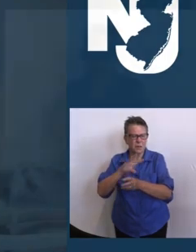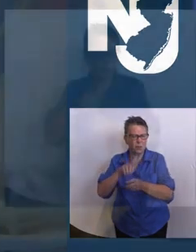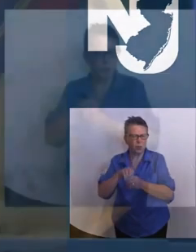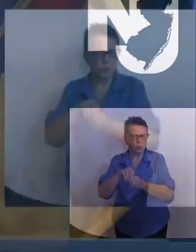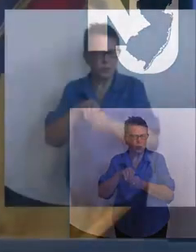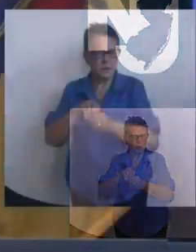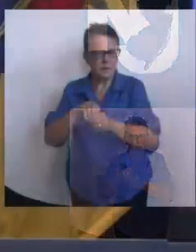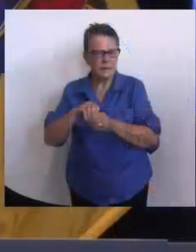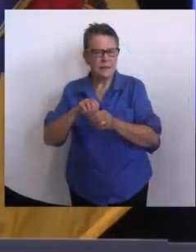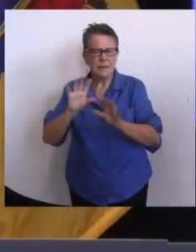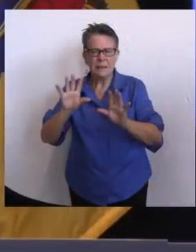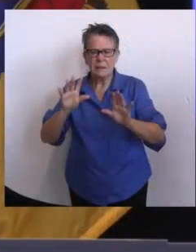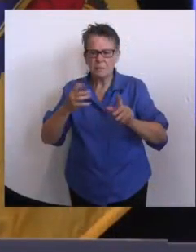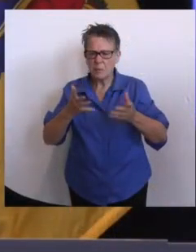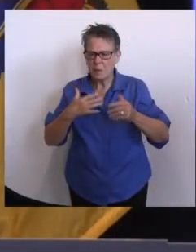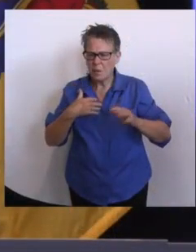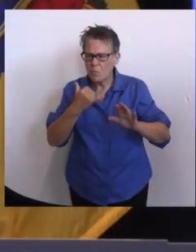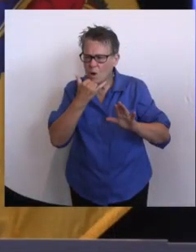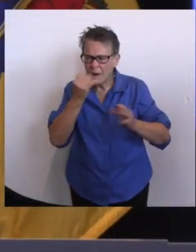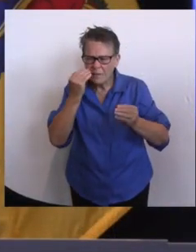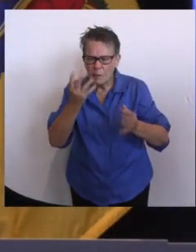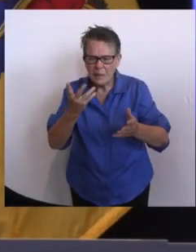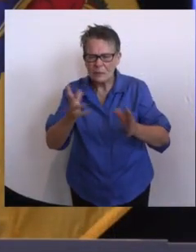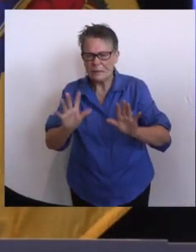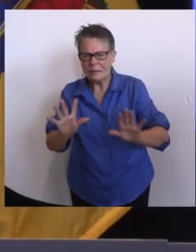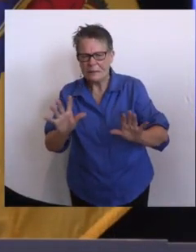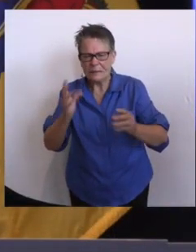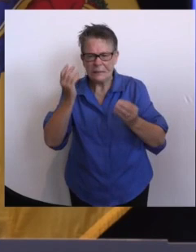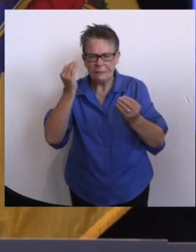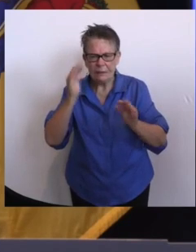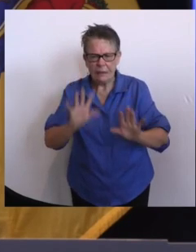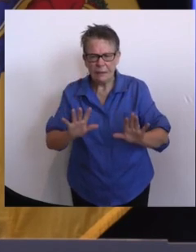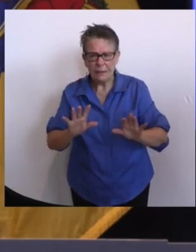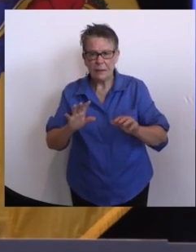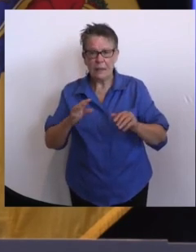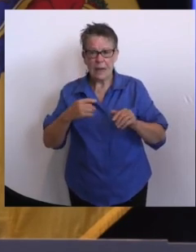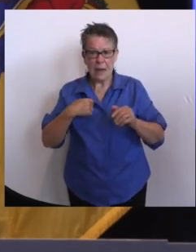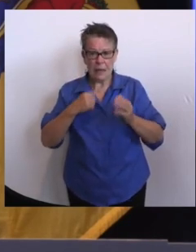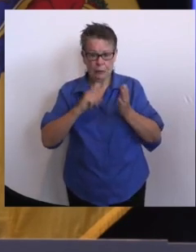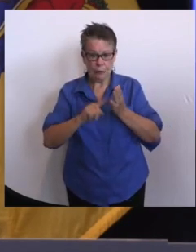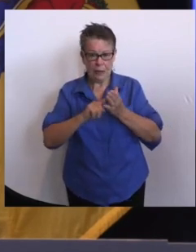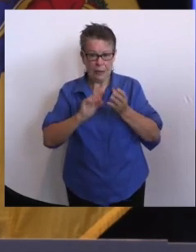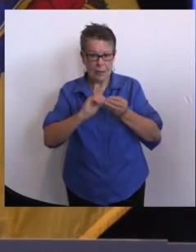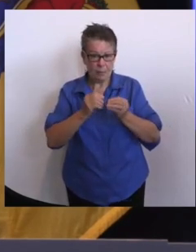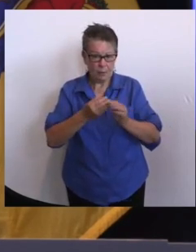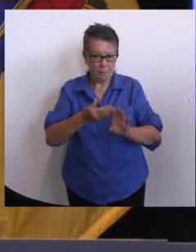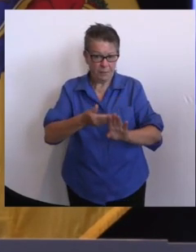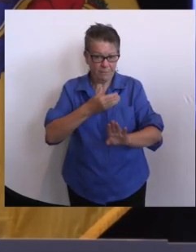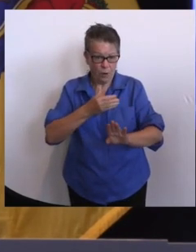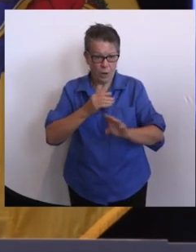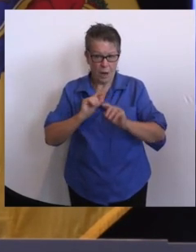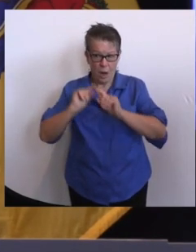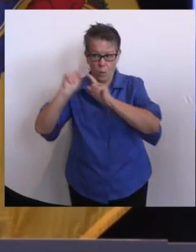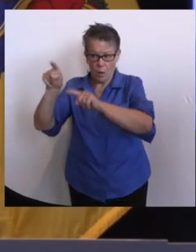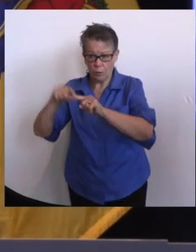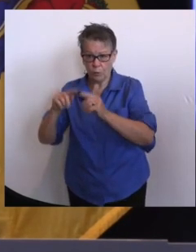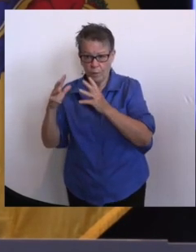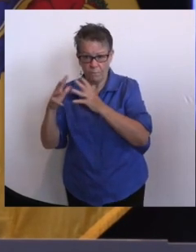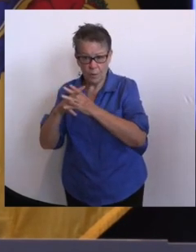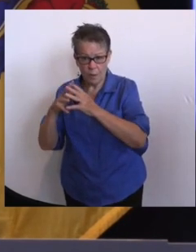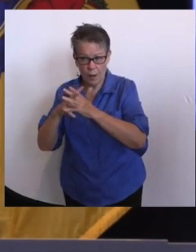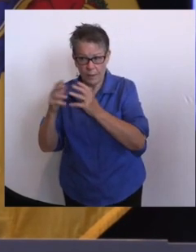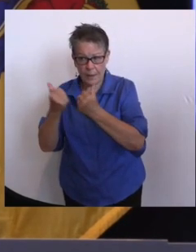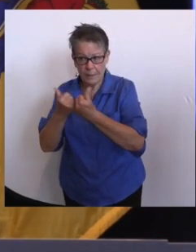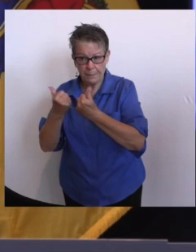So I checked this before I went to MetLife yesterday, and you are not required, but you're strongly – it's a strong